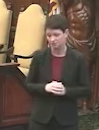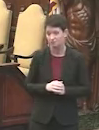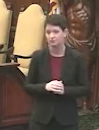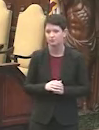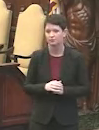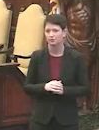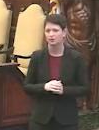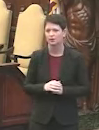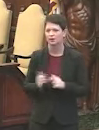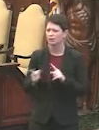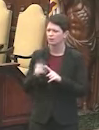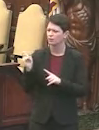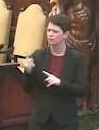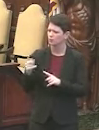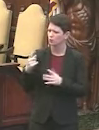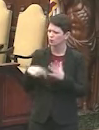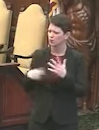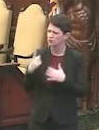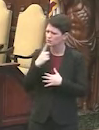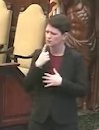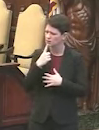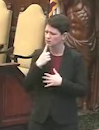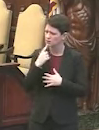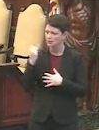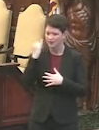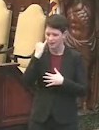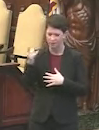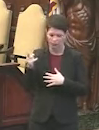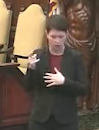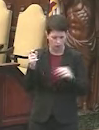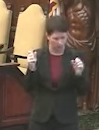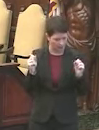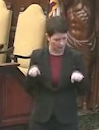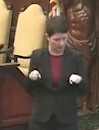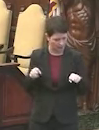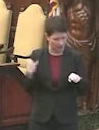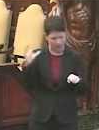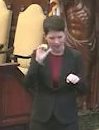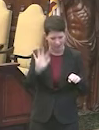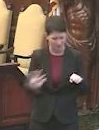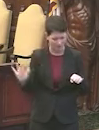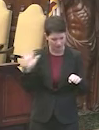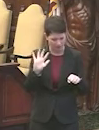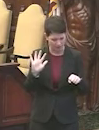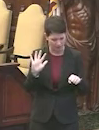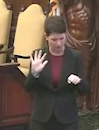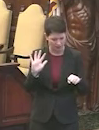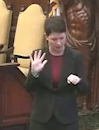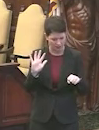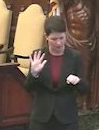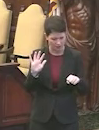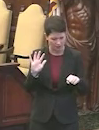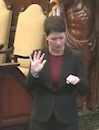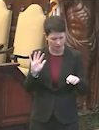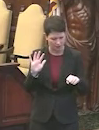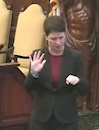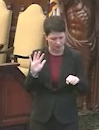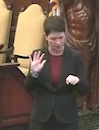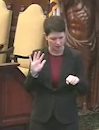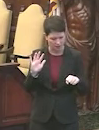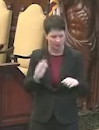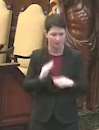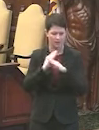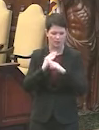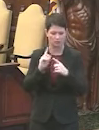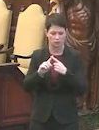And what was the, I'm sorry, the first one was. If you could estimate if there's going to be some sort of an impediment